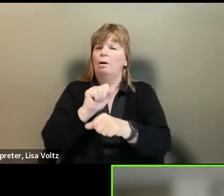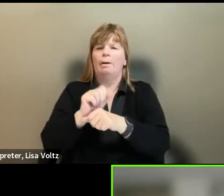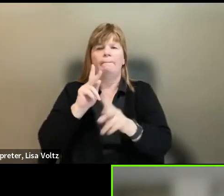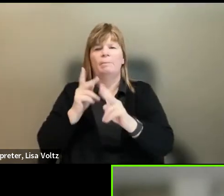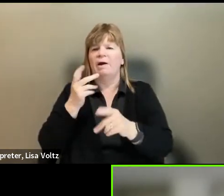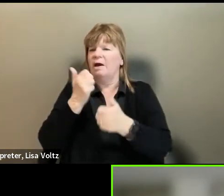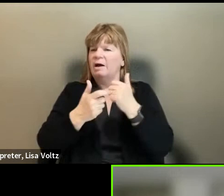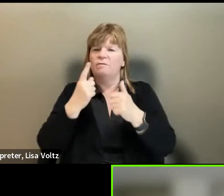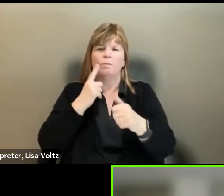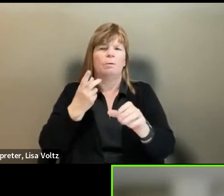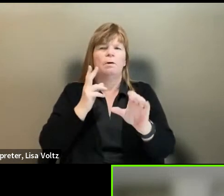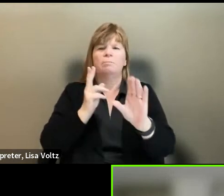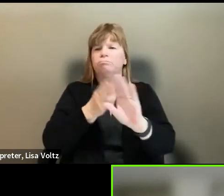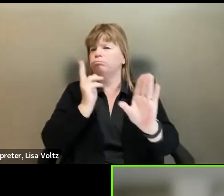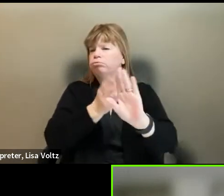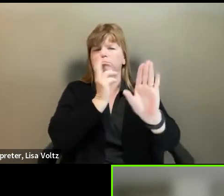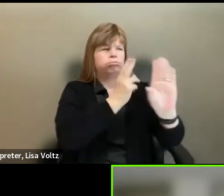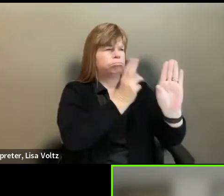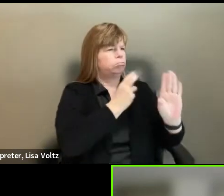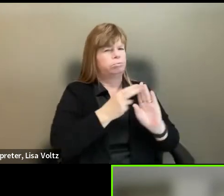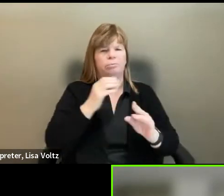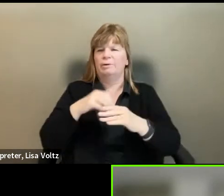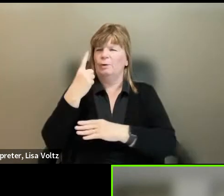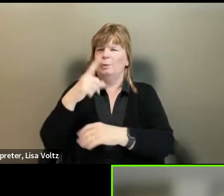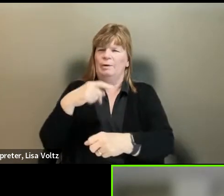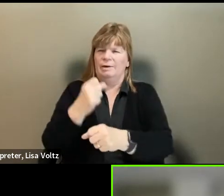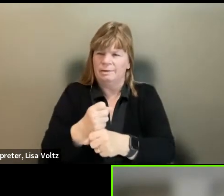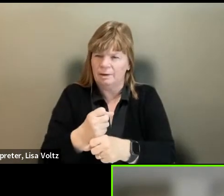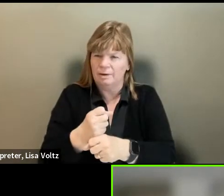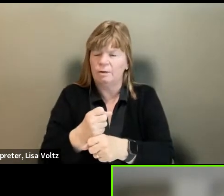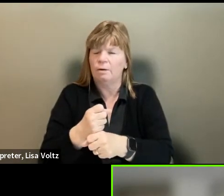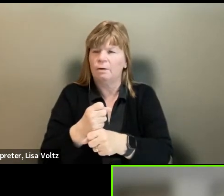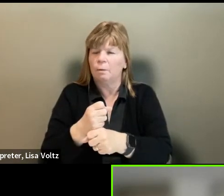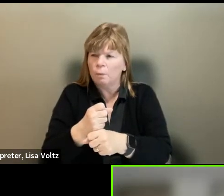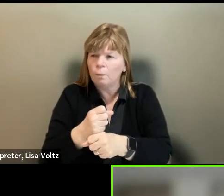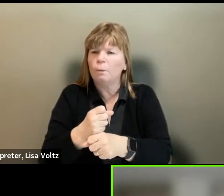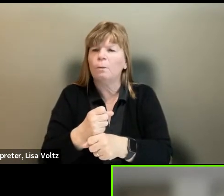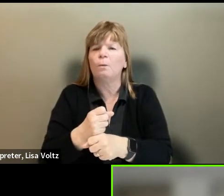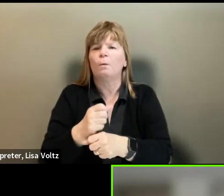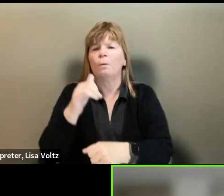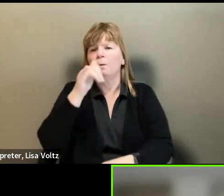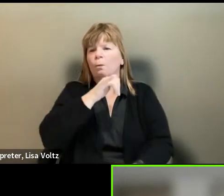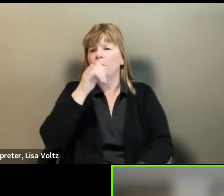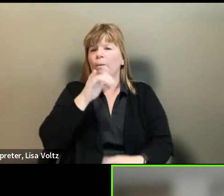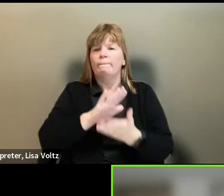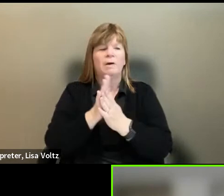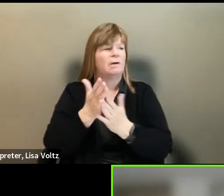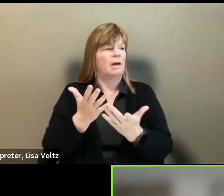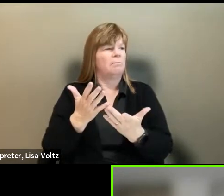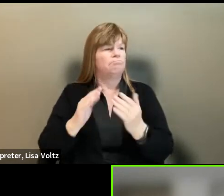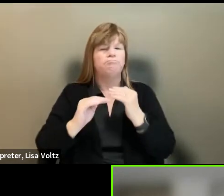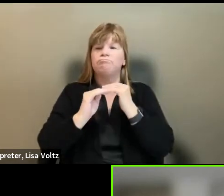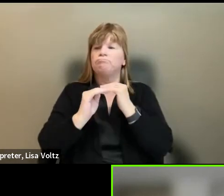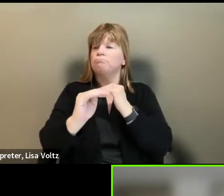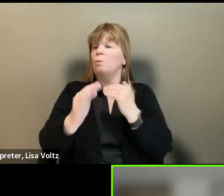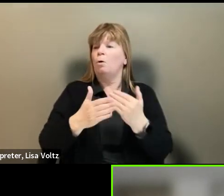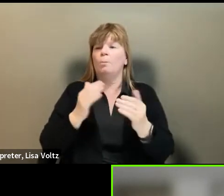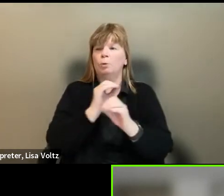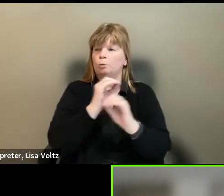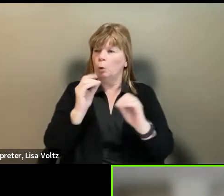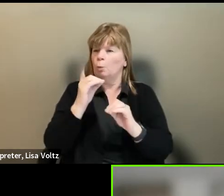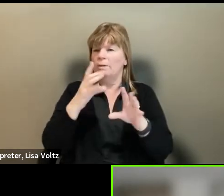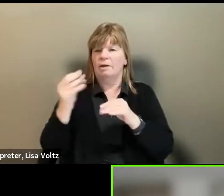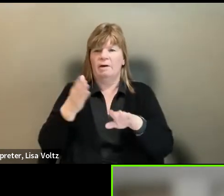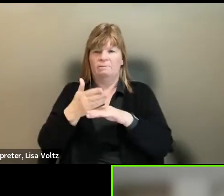left within the course of a year and that dropped precipitously to almost nobody left anymore. Once the people with